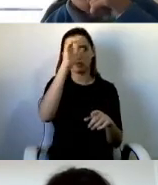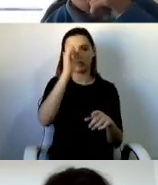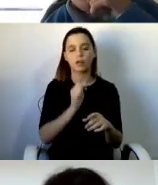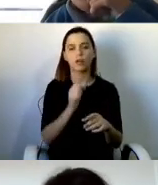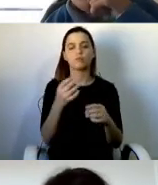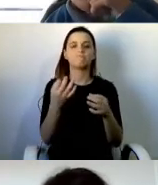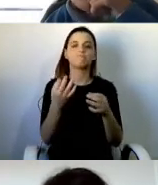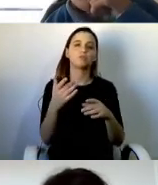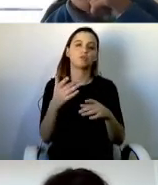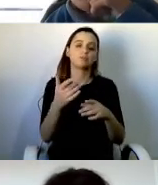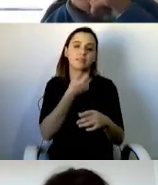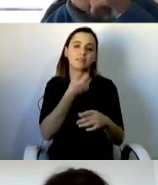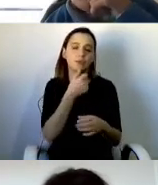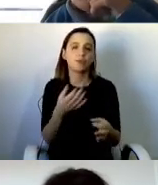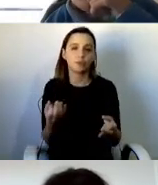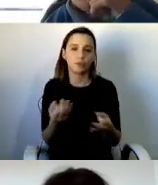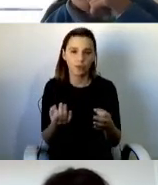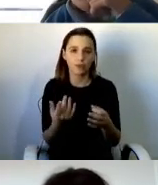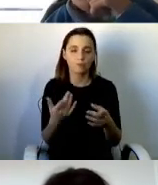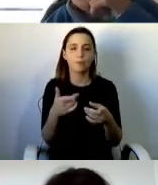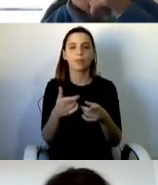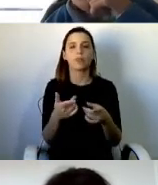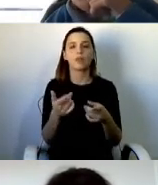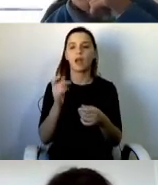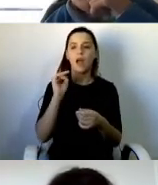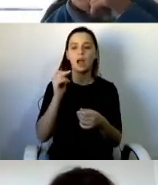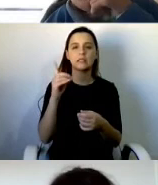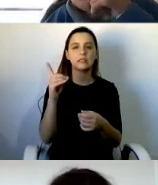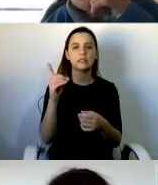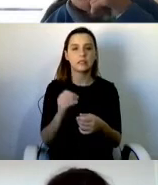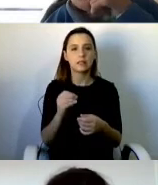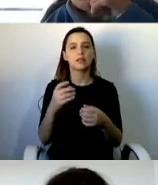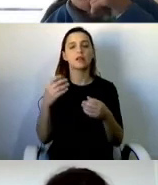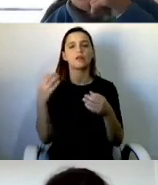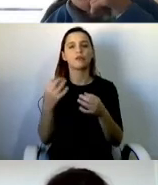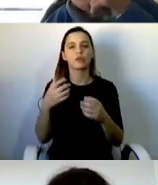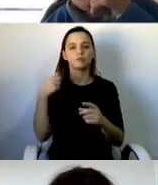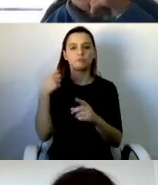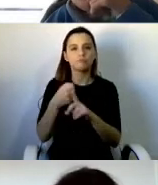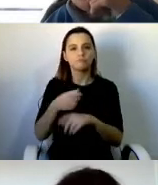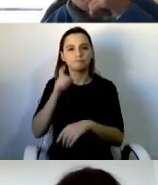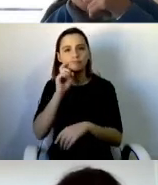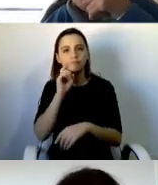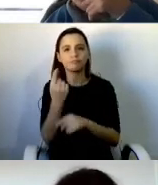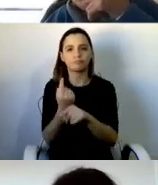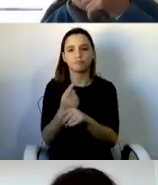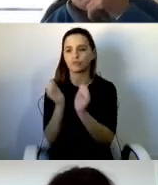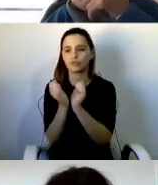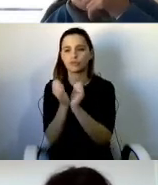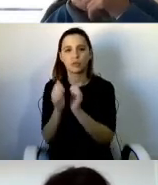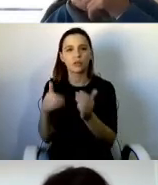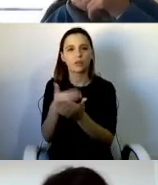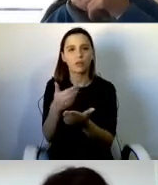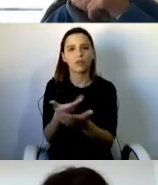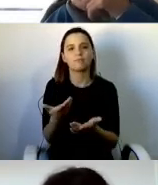60 years of core social security protections. The disability living allowance